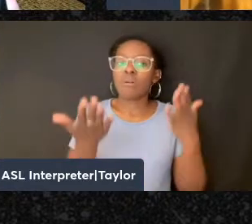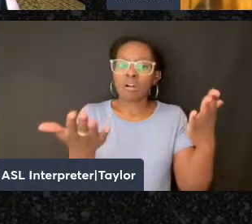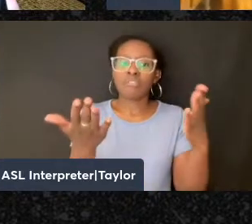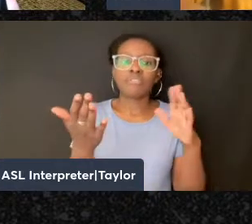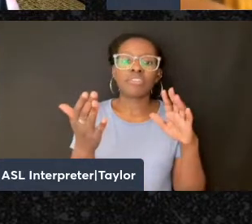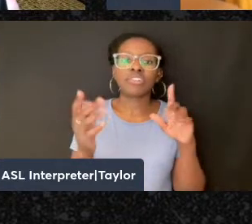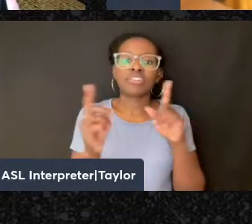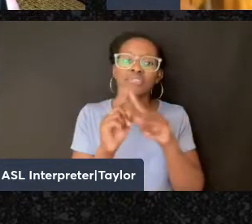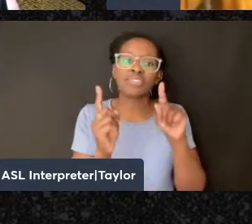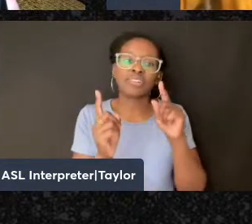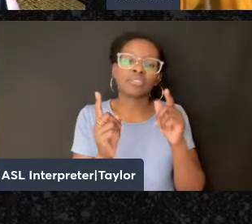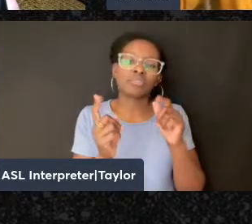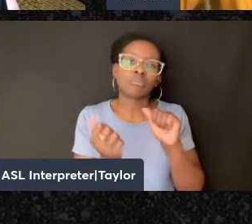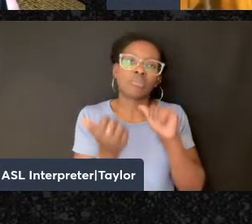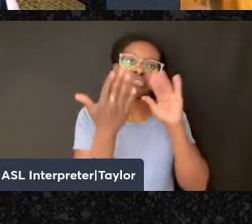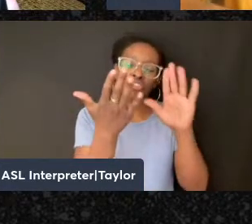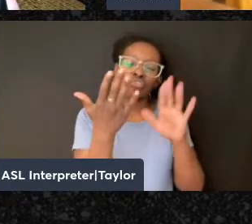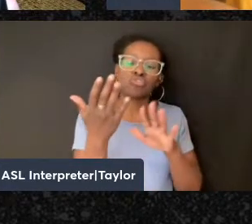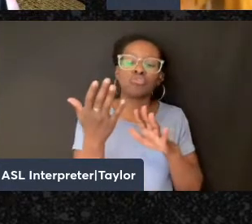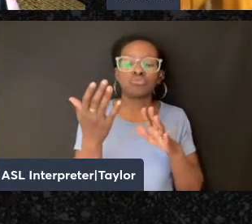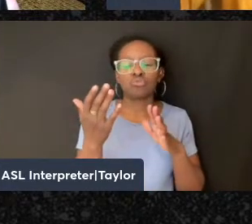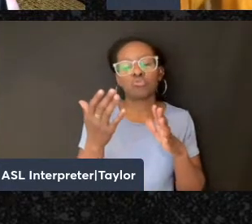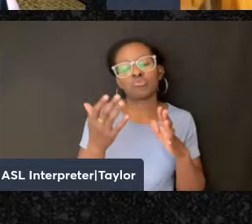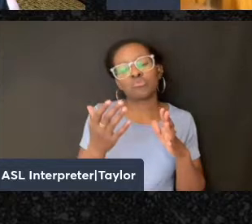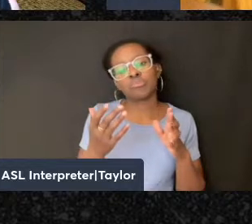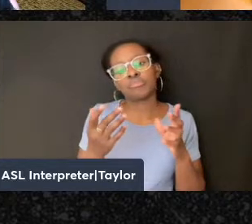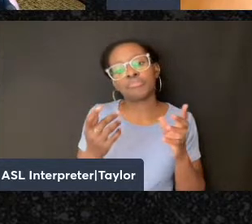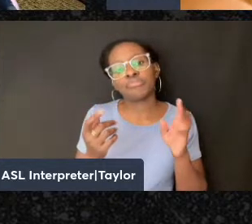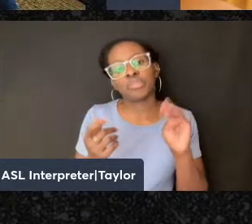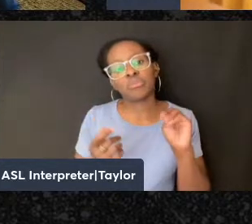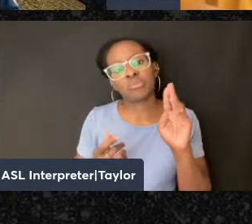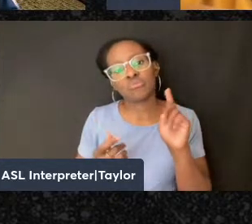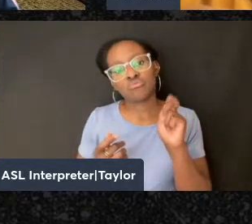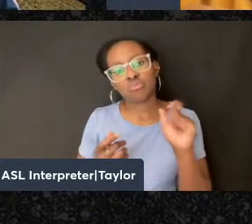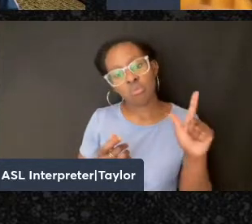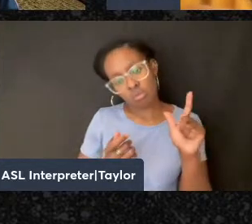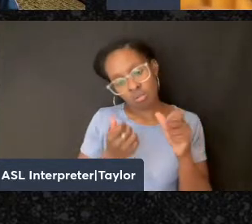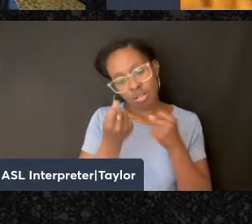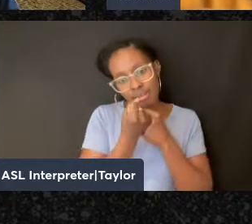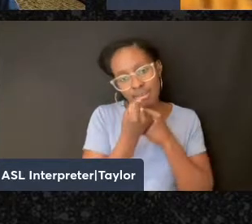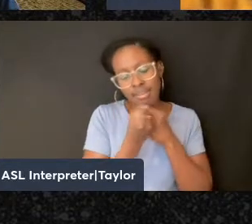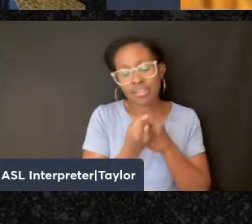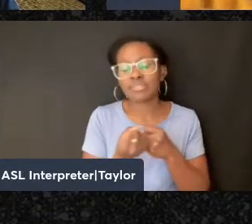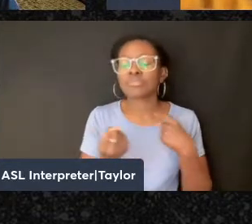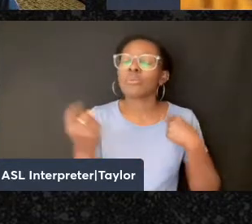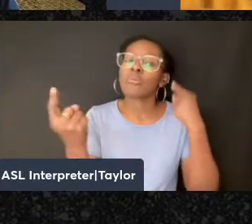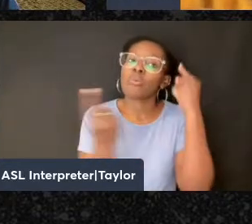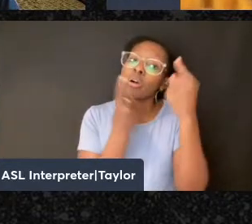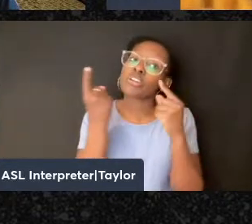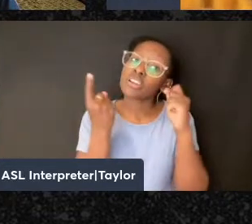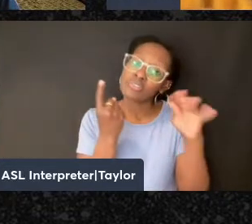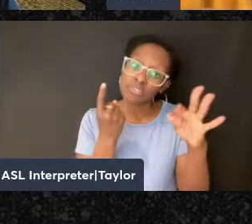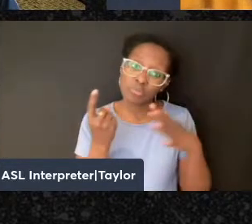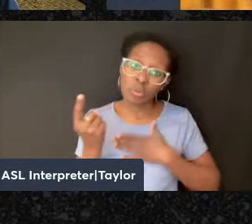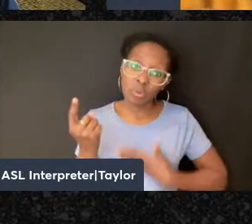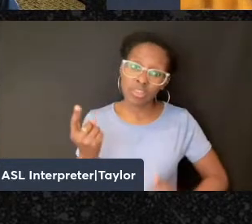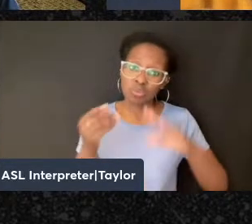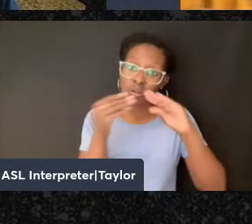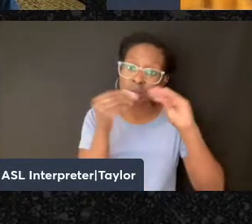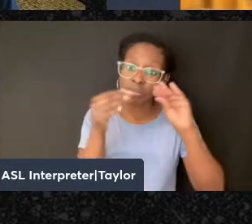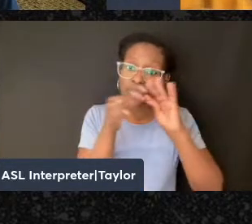understanding mutual aid and what it is and why we might be committed to it. So I was wondering if you would be willing to comment on that.